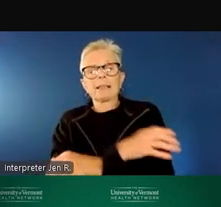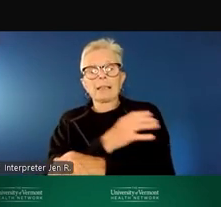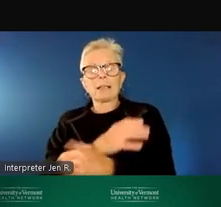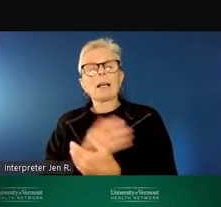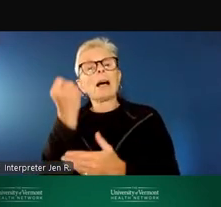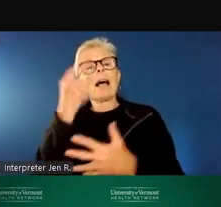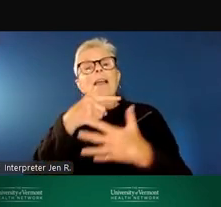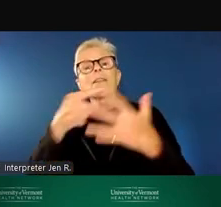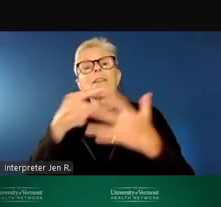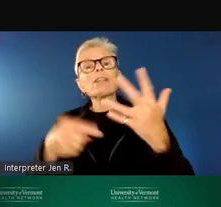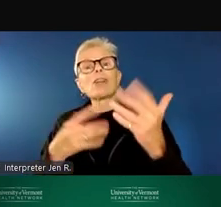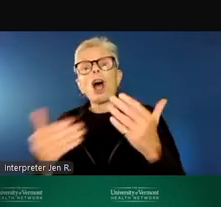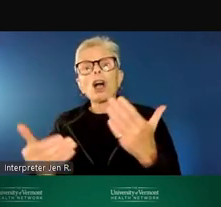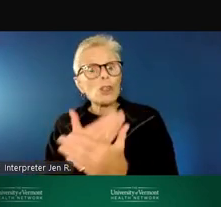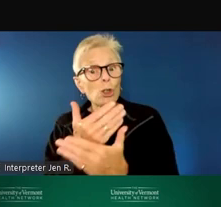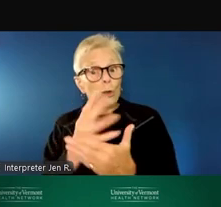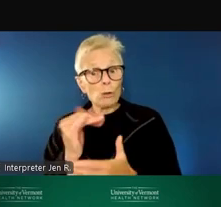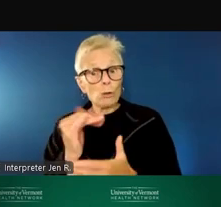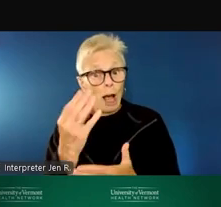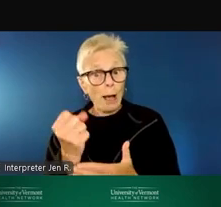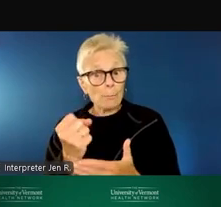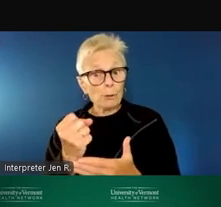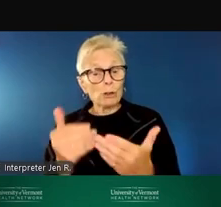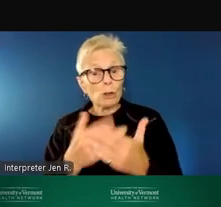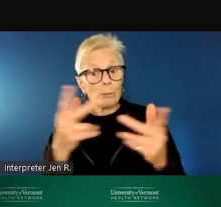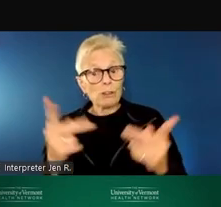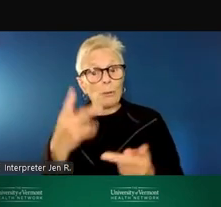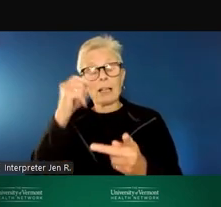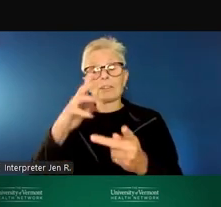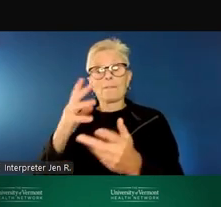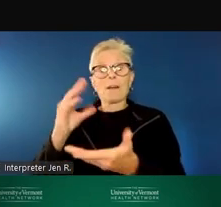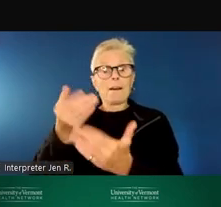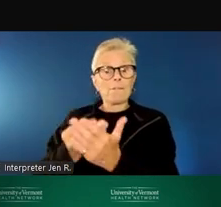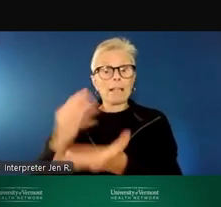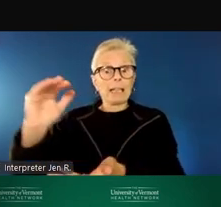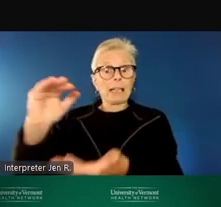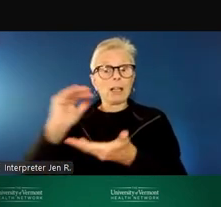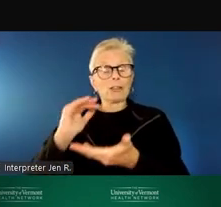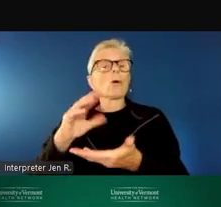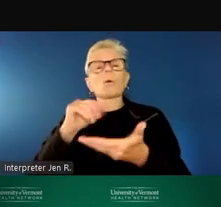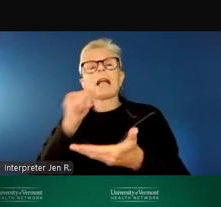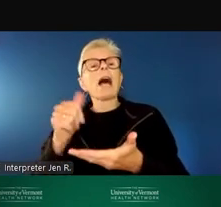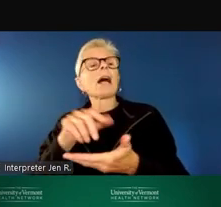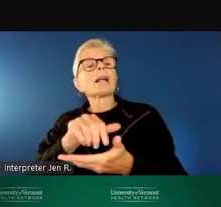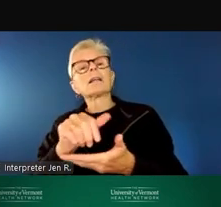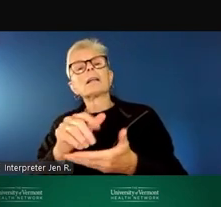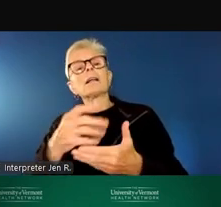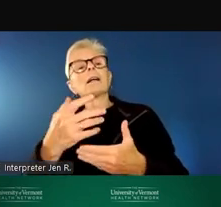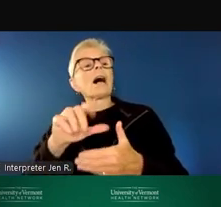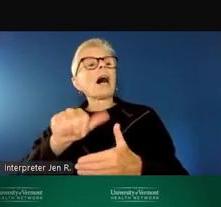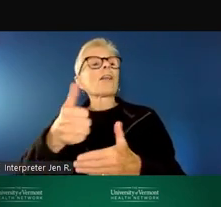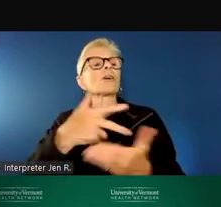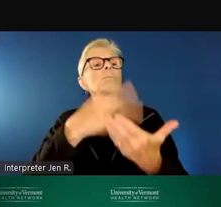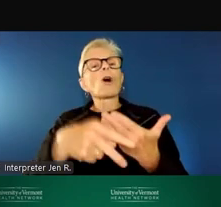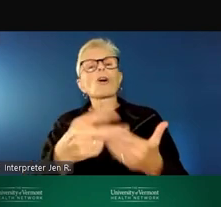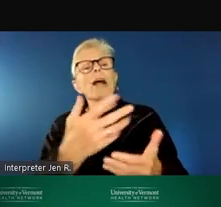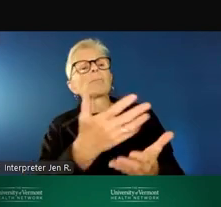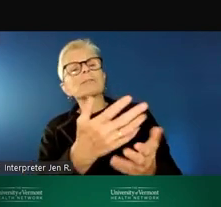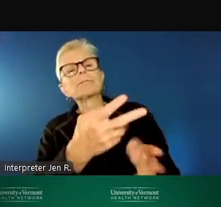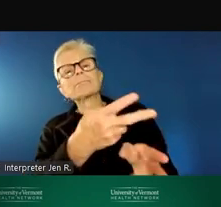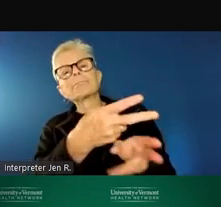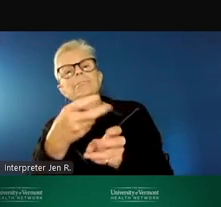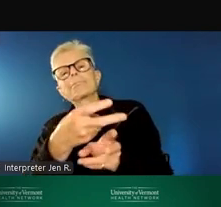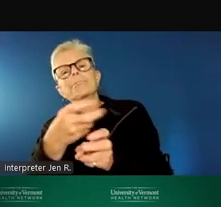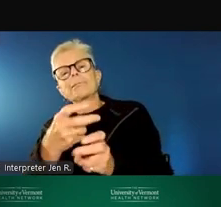thanks to the funding we've received, so we're not pulling from other positions from other programs. Other programs in our